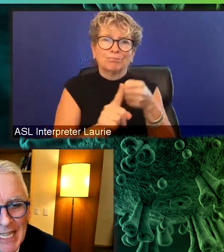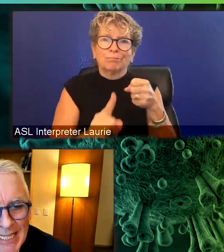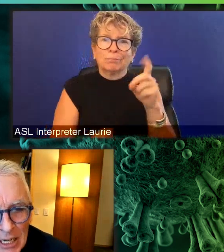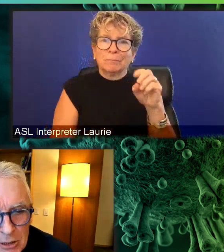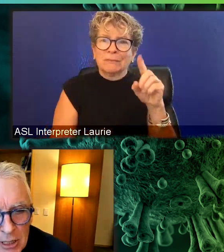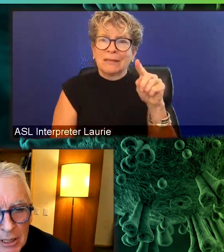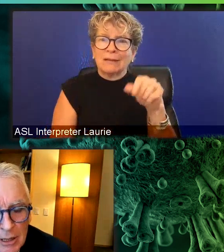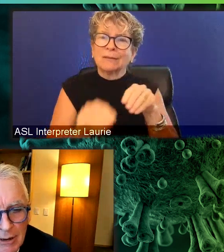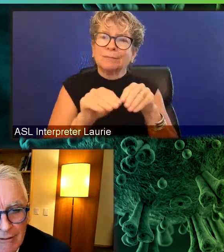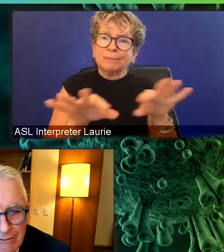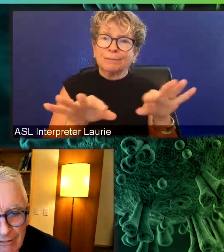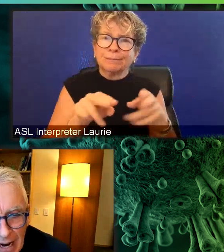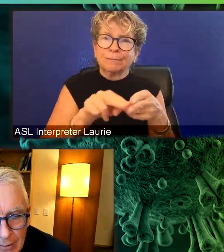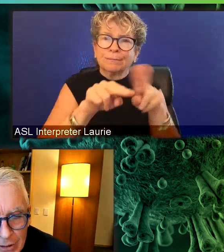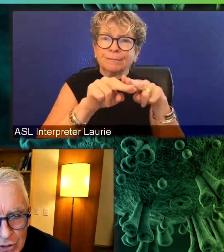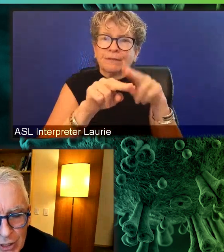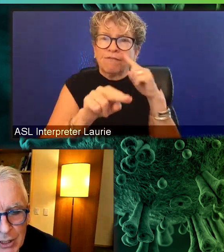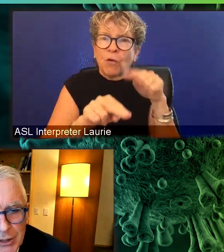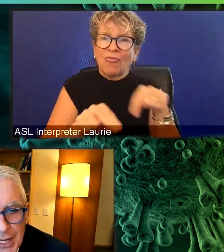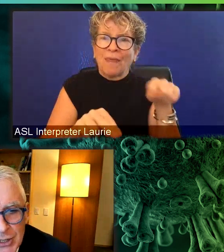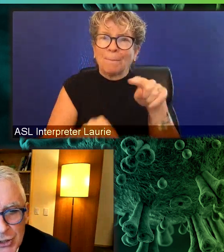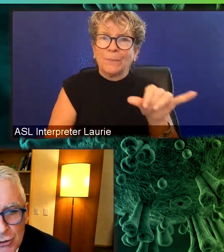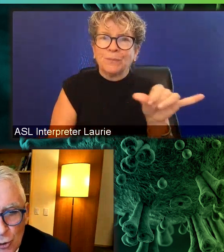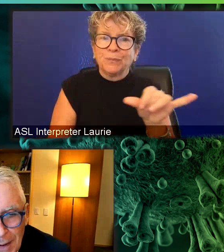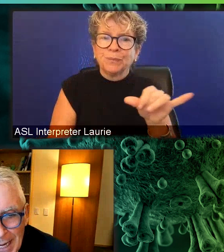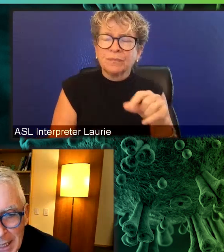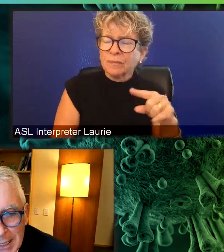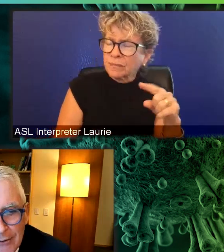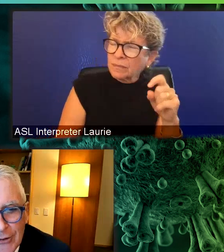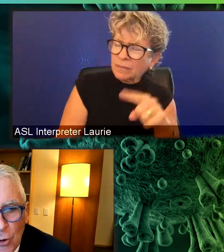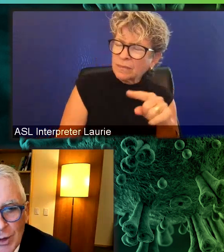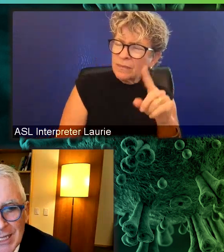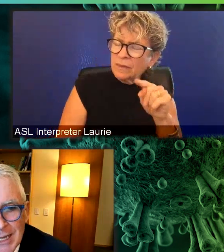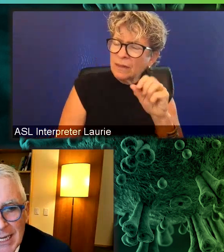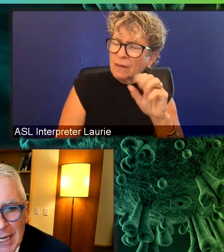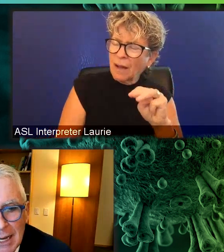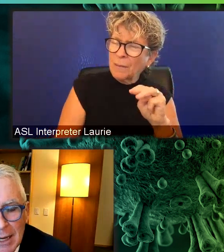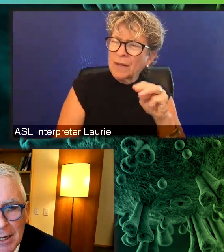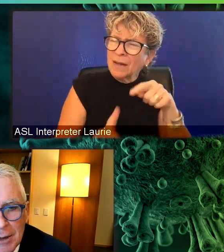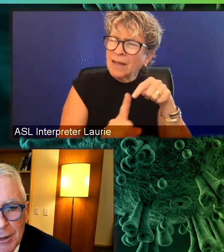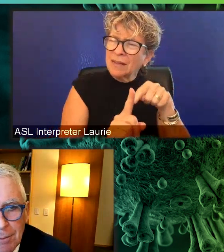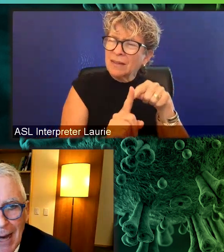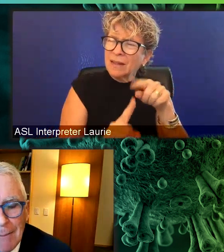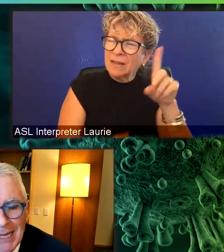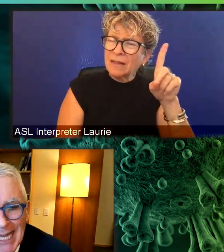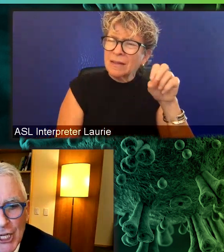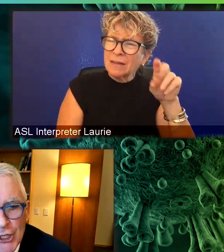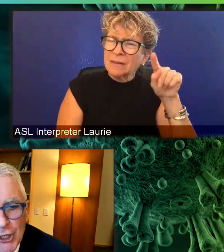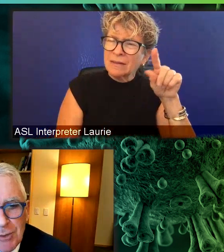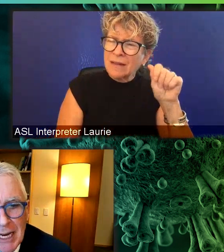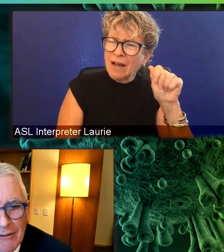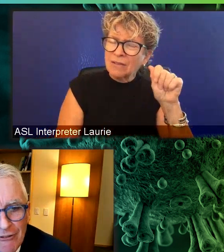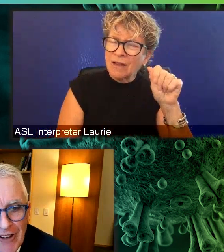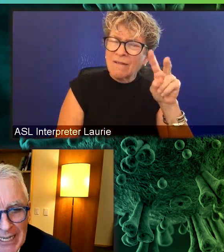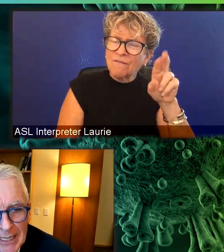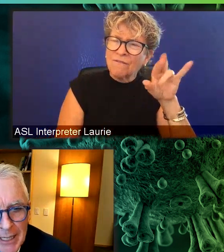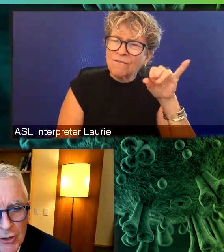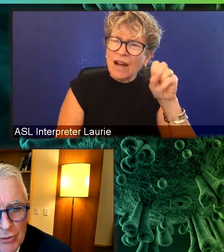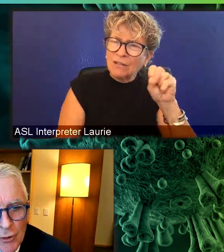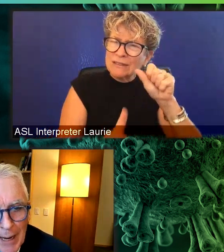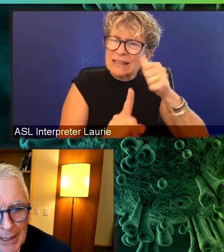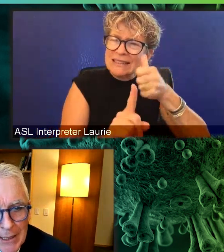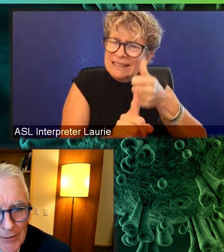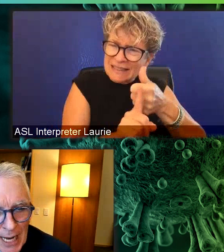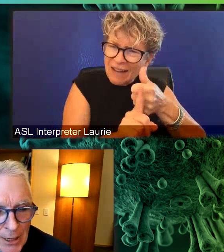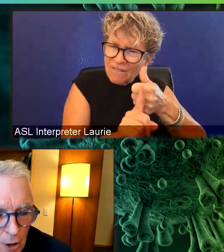is it the Delta virus that's dramatically different or is it the, the population that's being infected